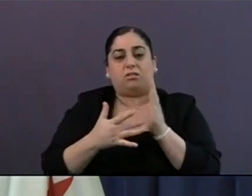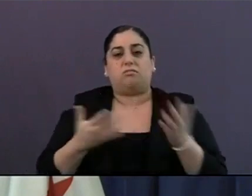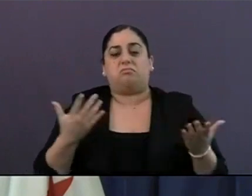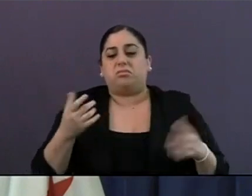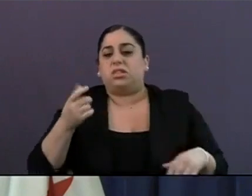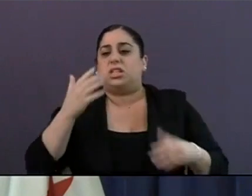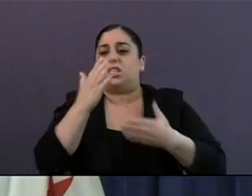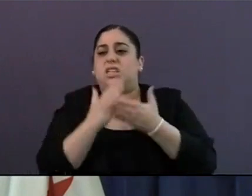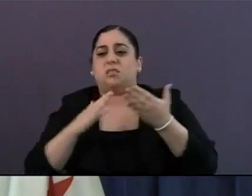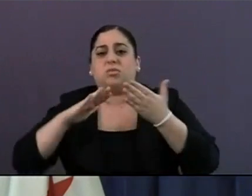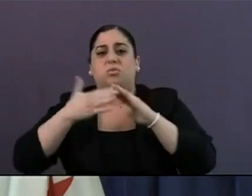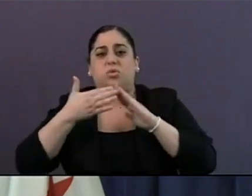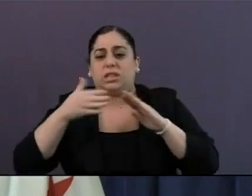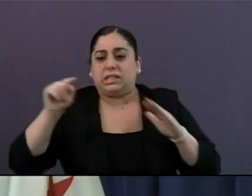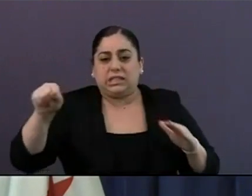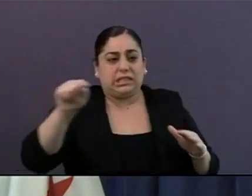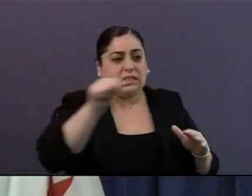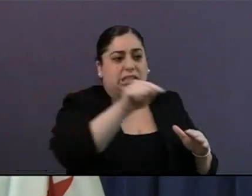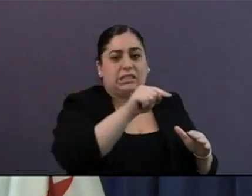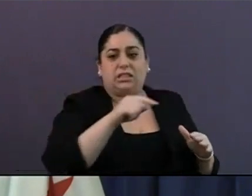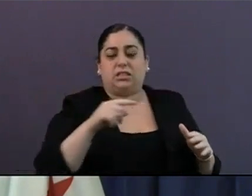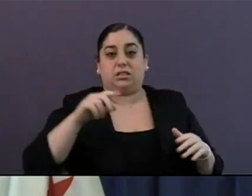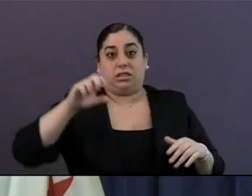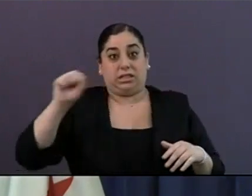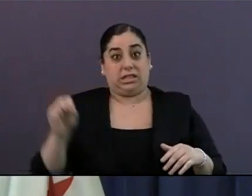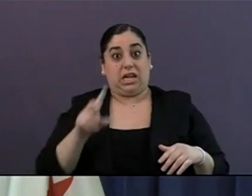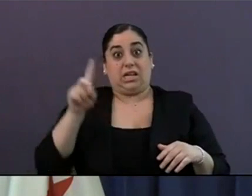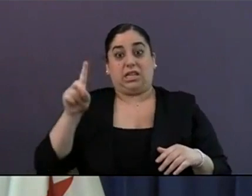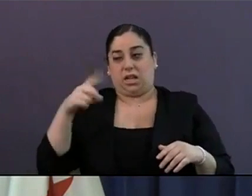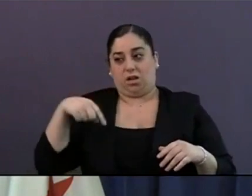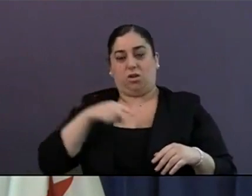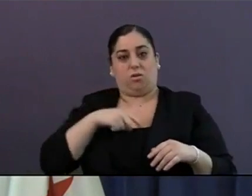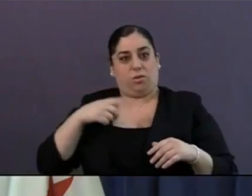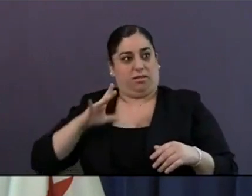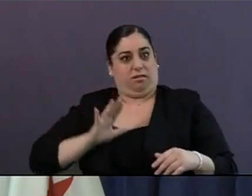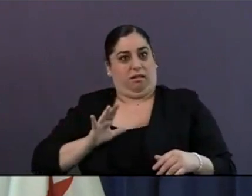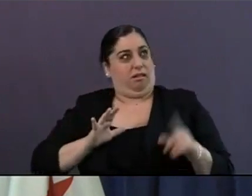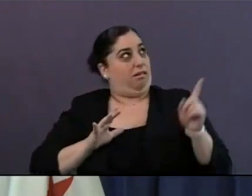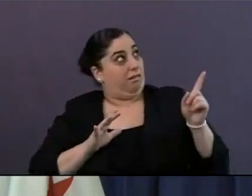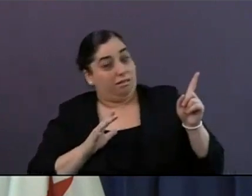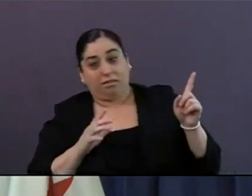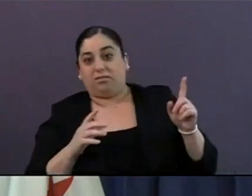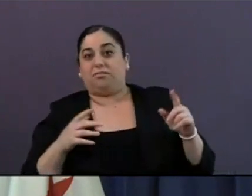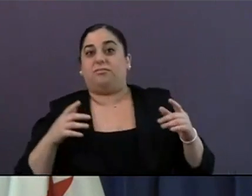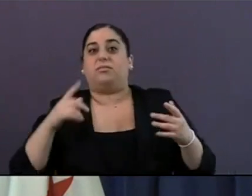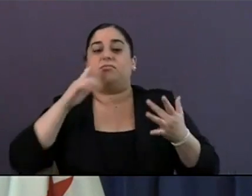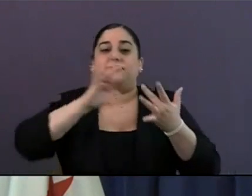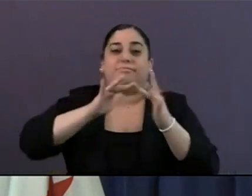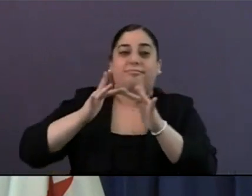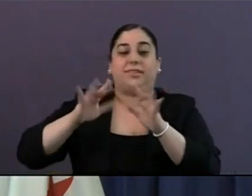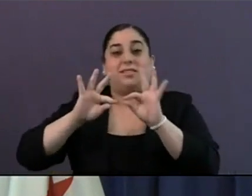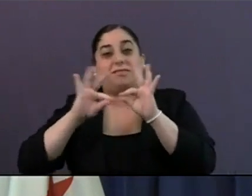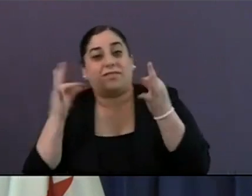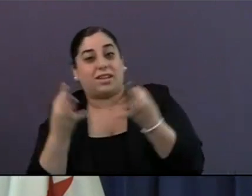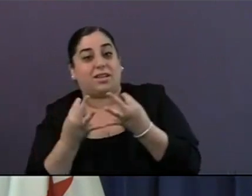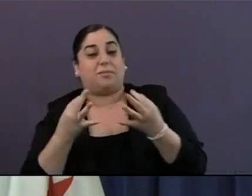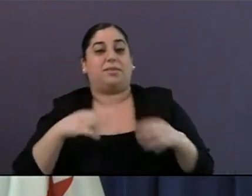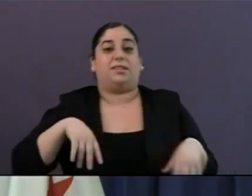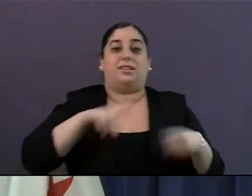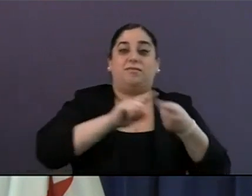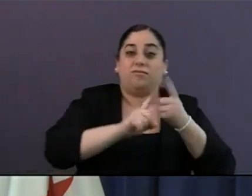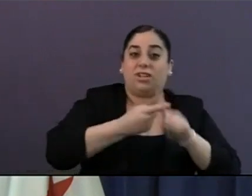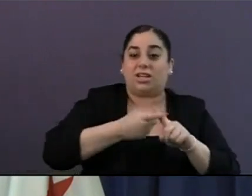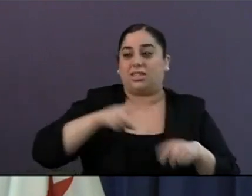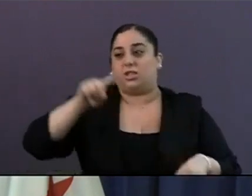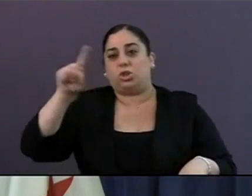Internet access has never been greater. Connecting with friends and families on Zoom, students, and students are continuing their education